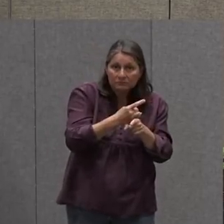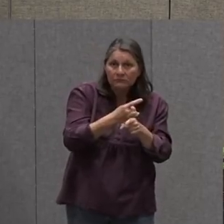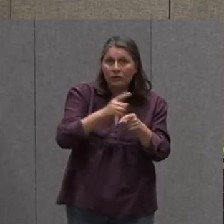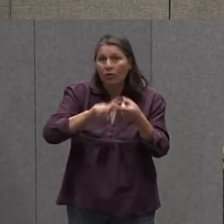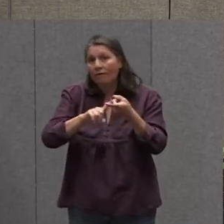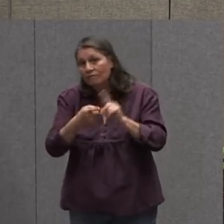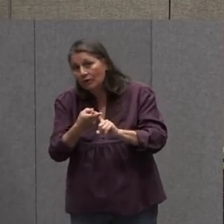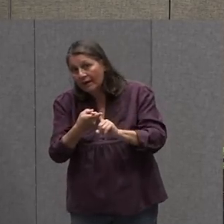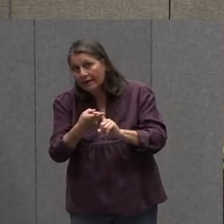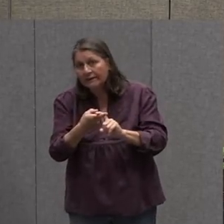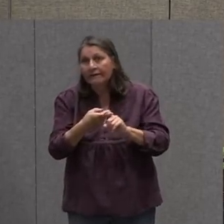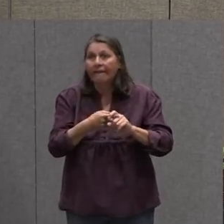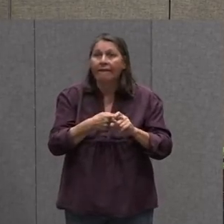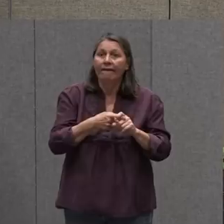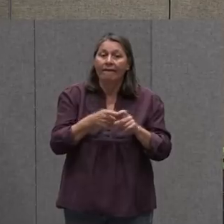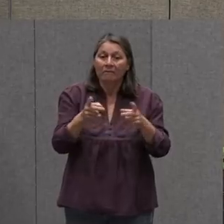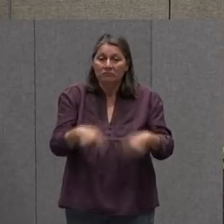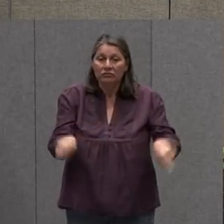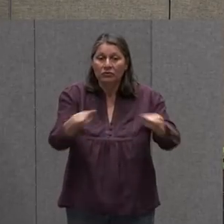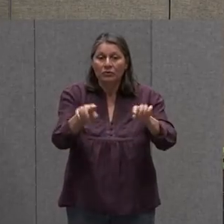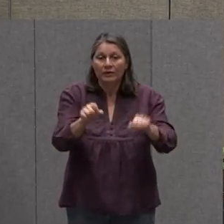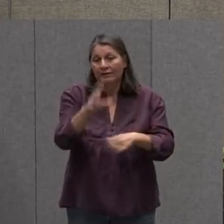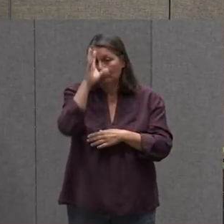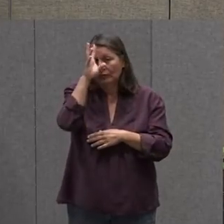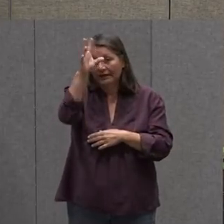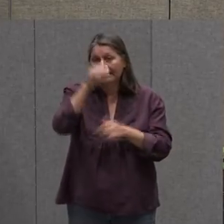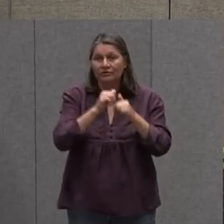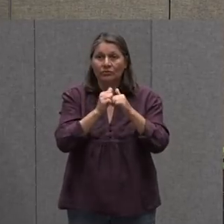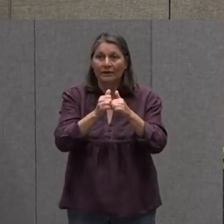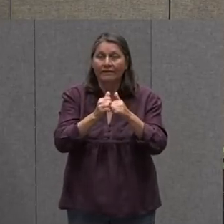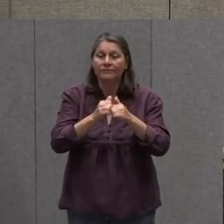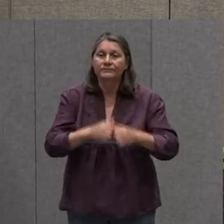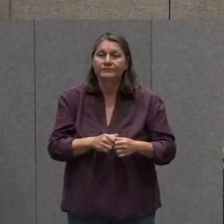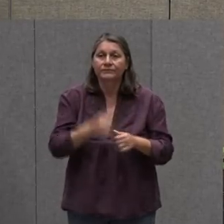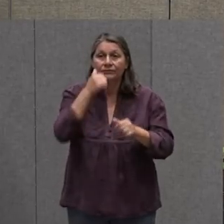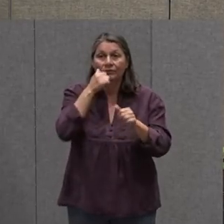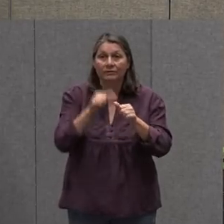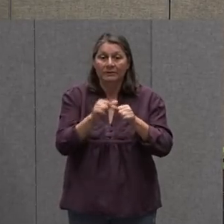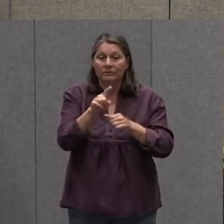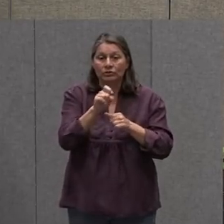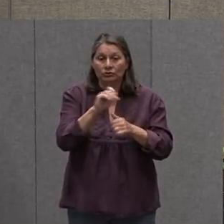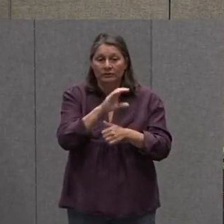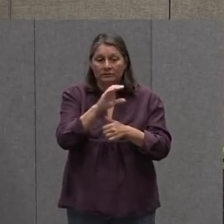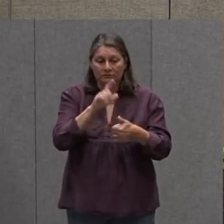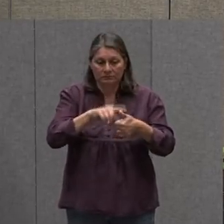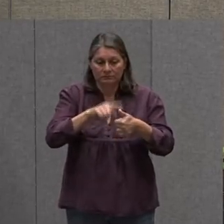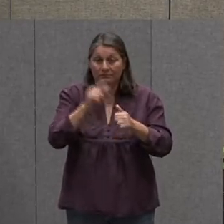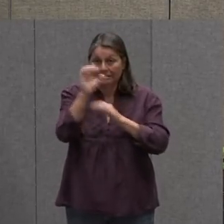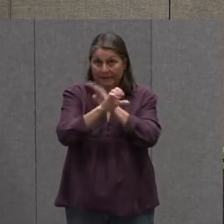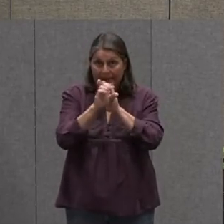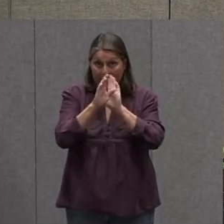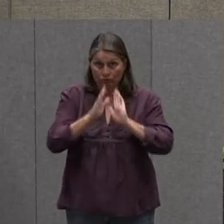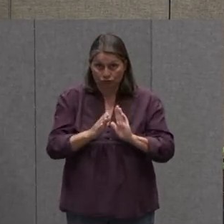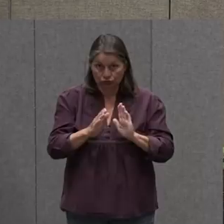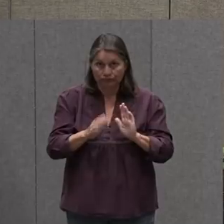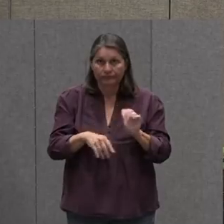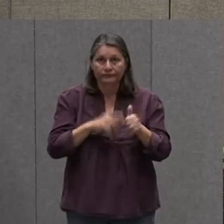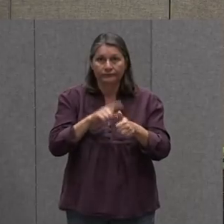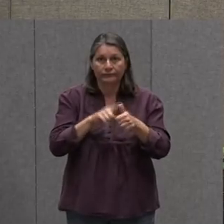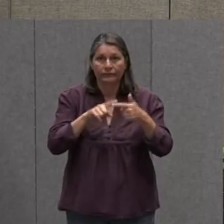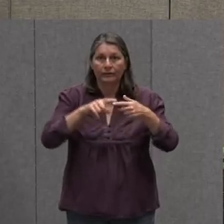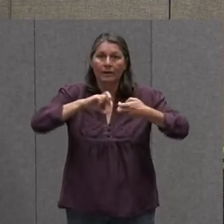If You Do It Virtually You Guys Could Create This Together Remember You're Going To Need Your Characters A Problem